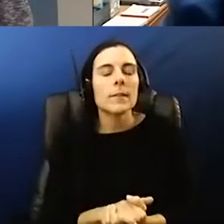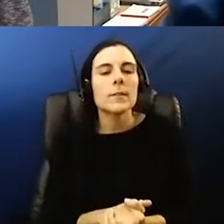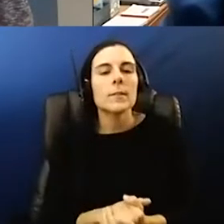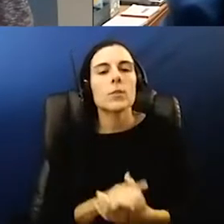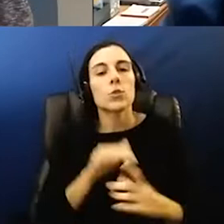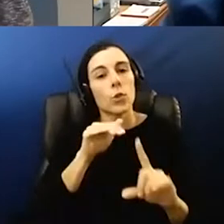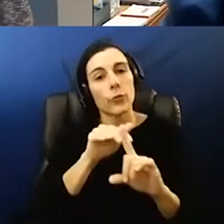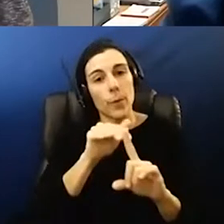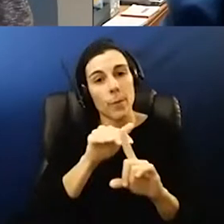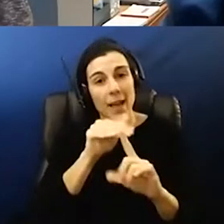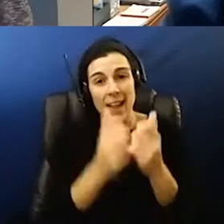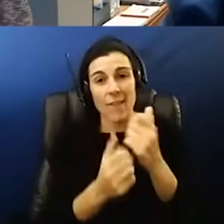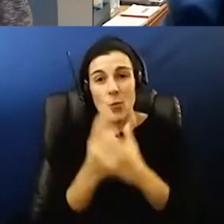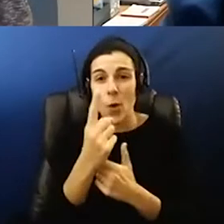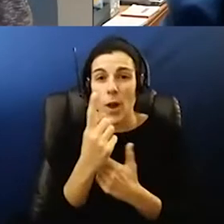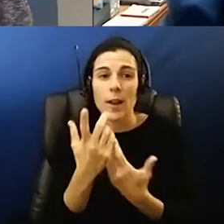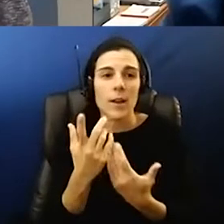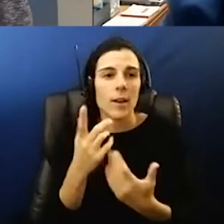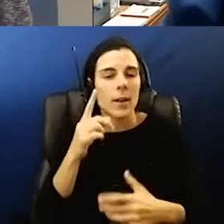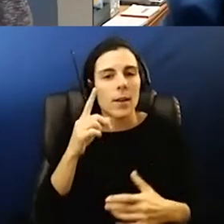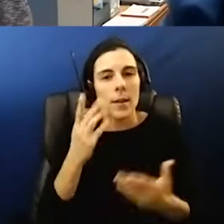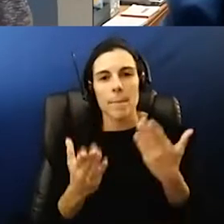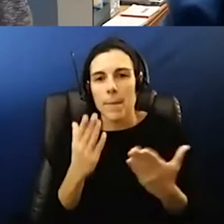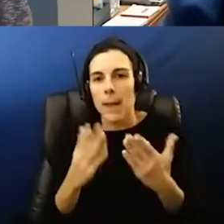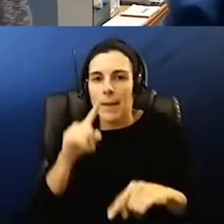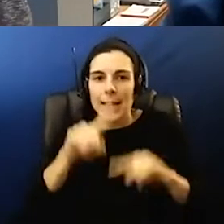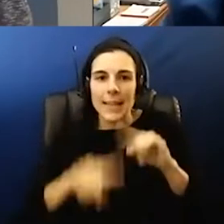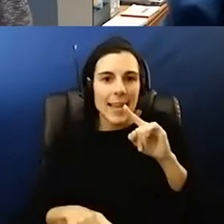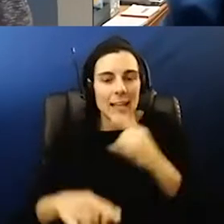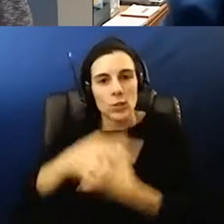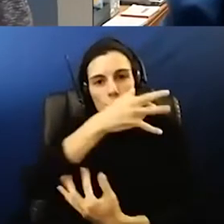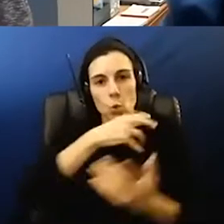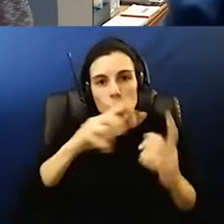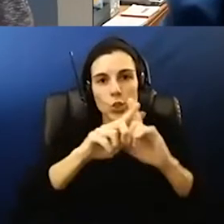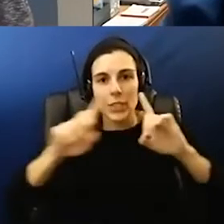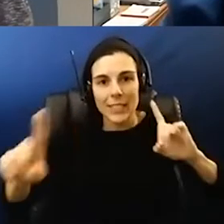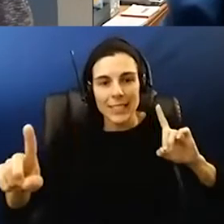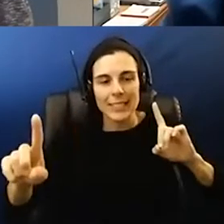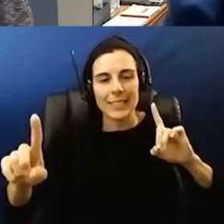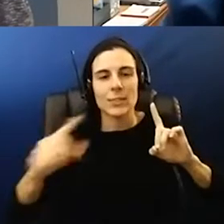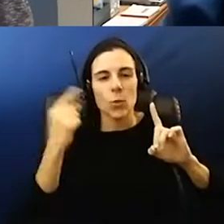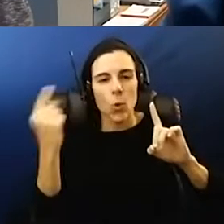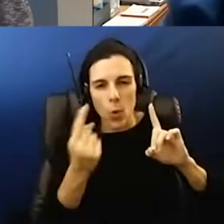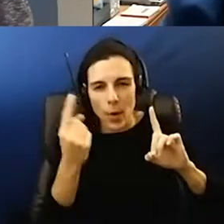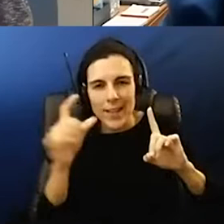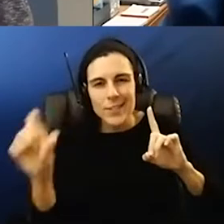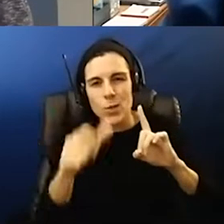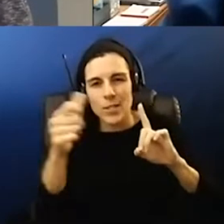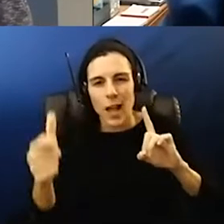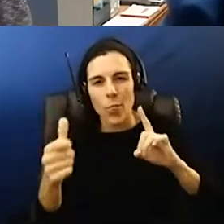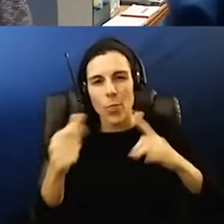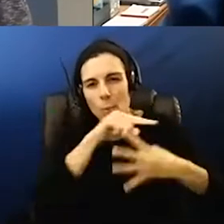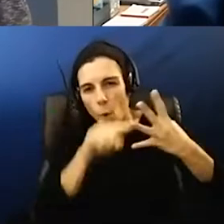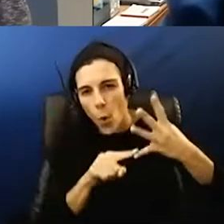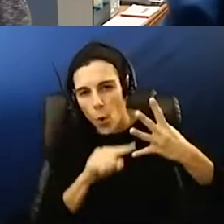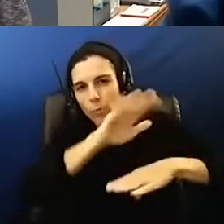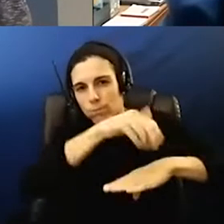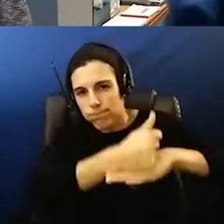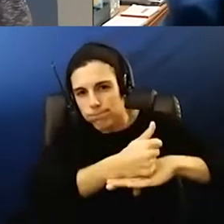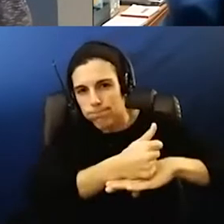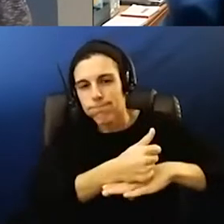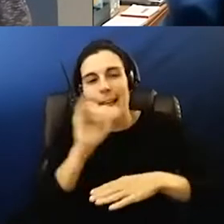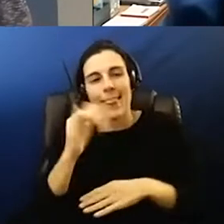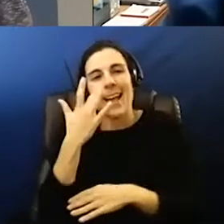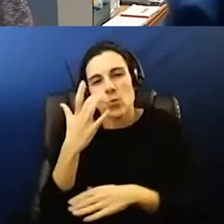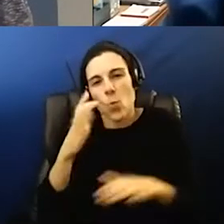everybody that while we may not be able to maintain that social distance piece there are other protocols that we did put in place and that's the reason we did